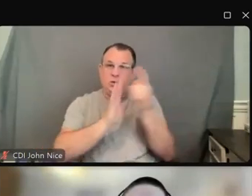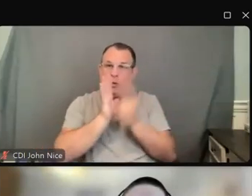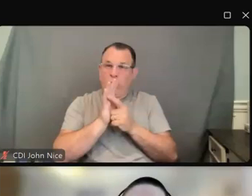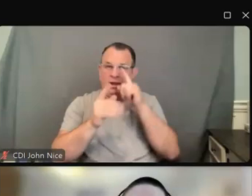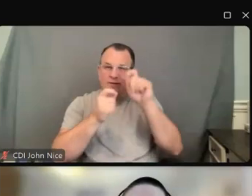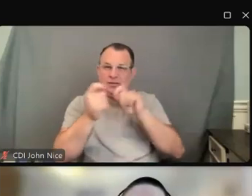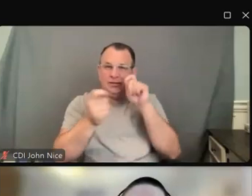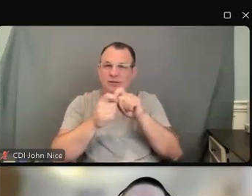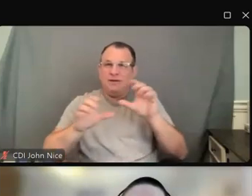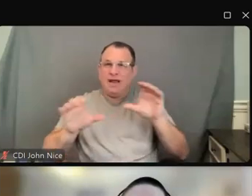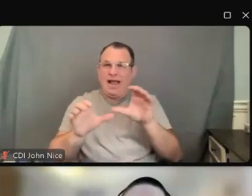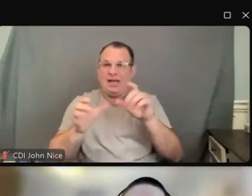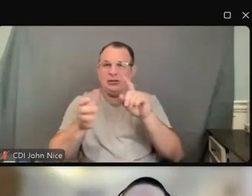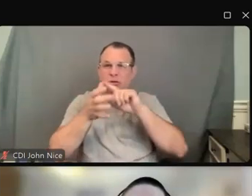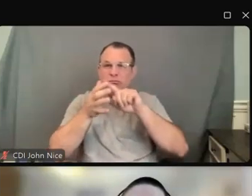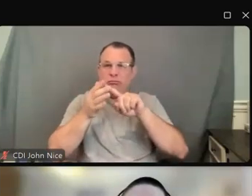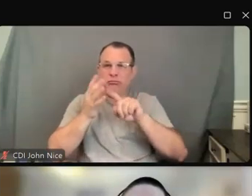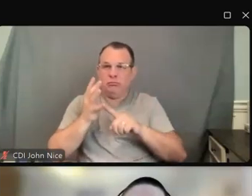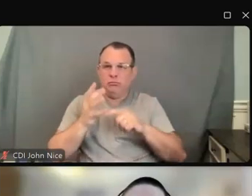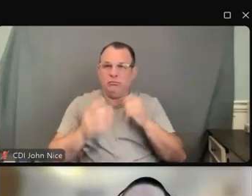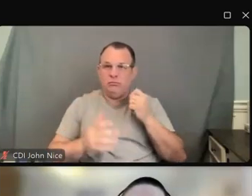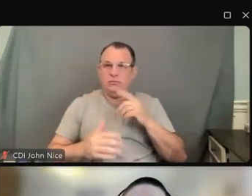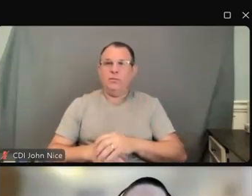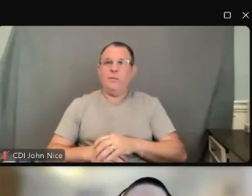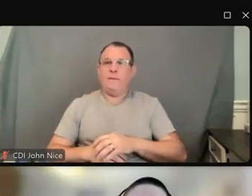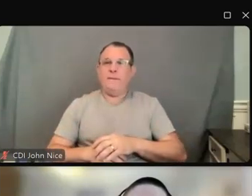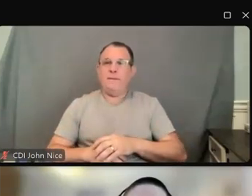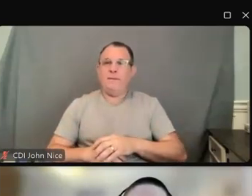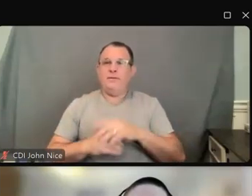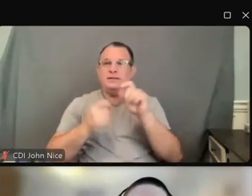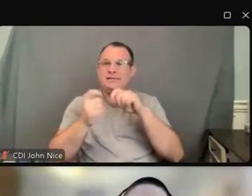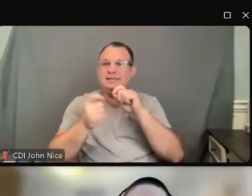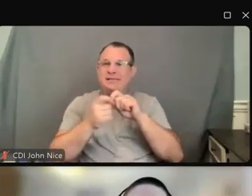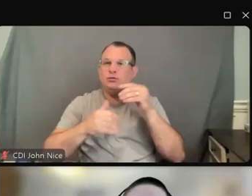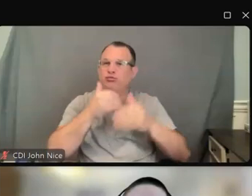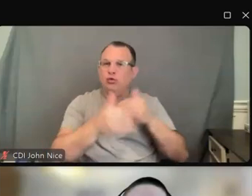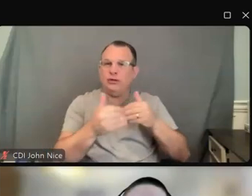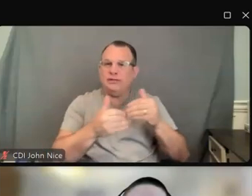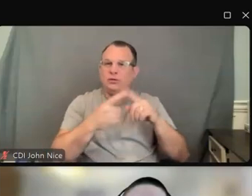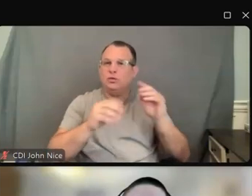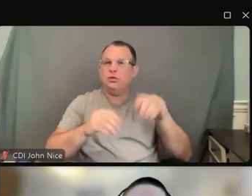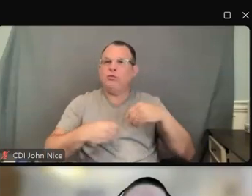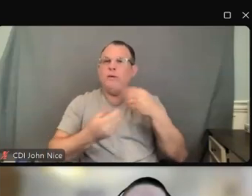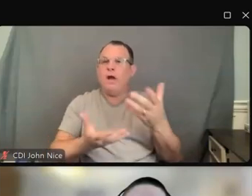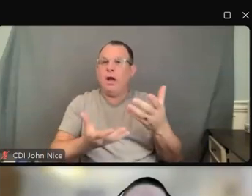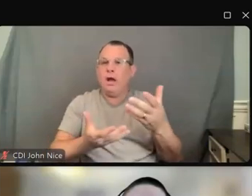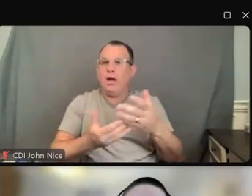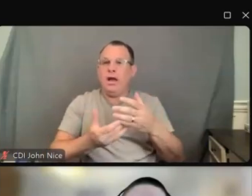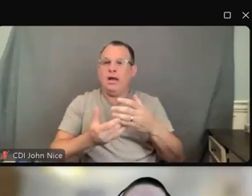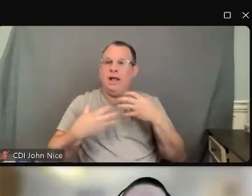procedures that need to be provided by healthcare providers.